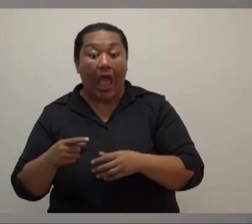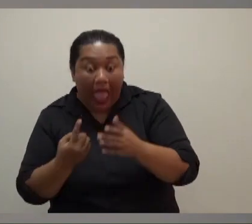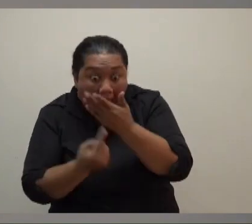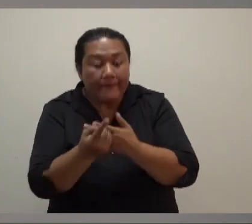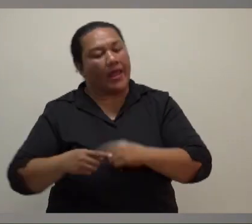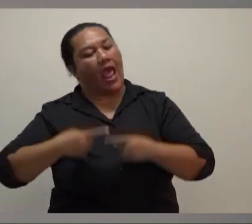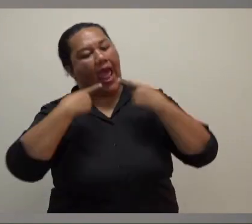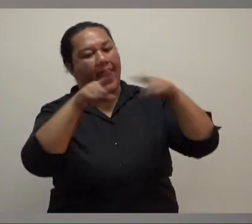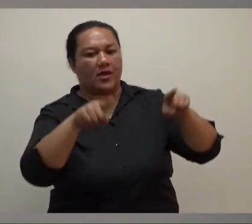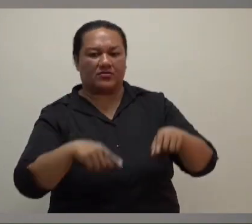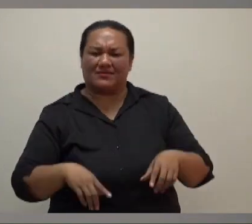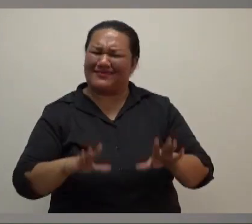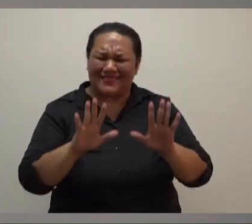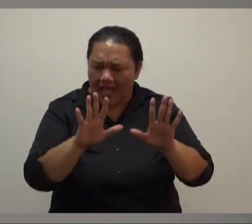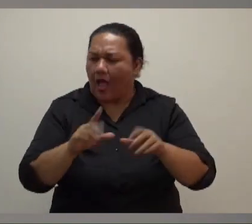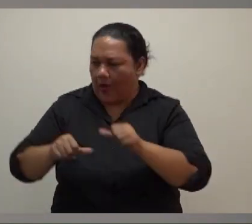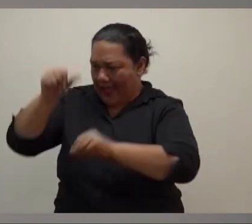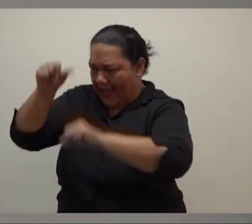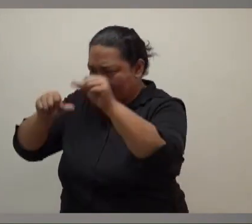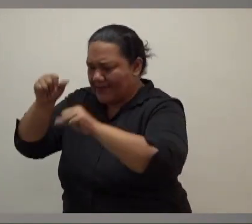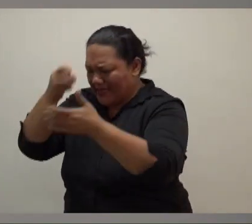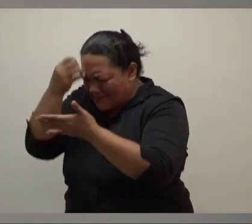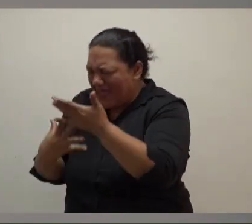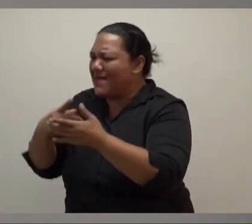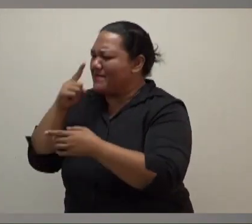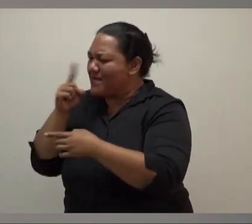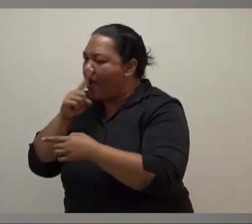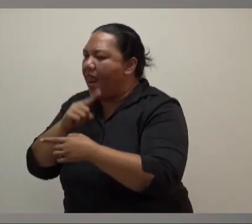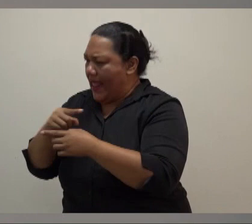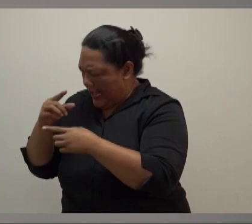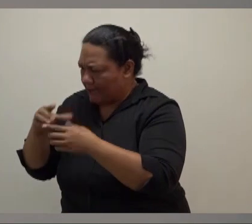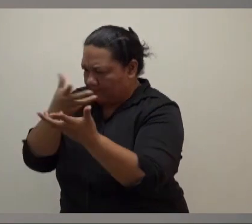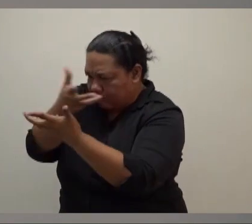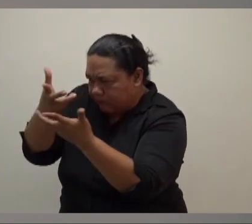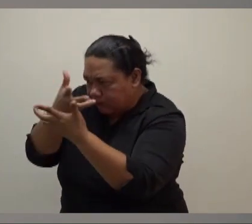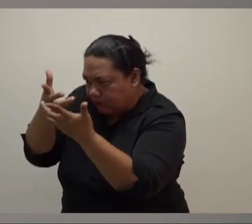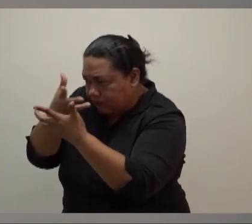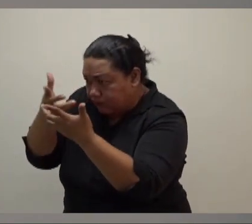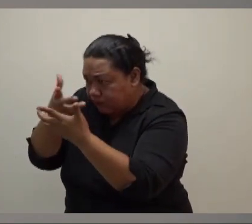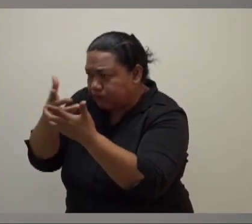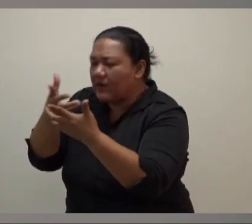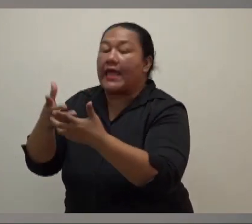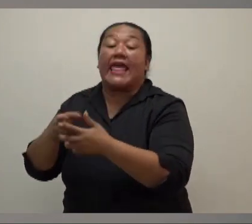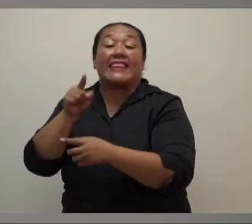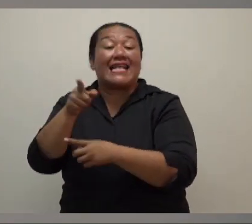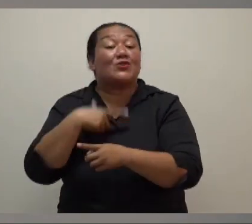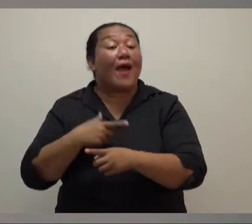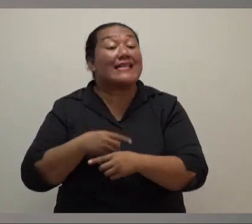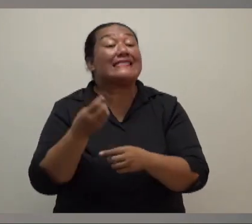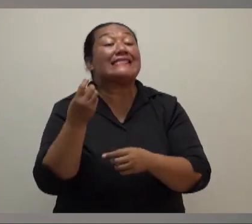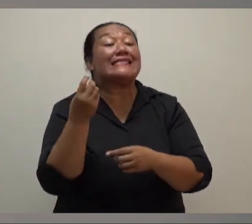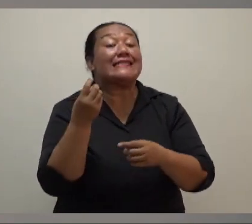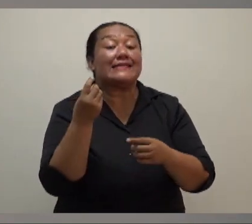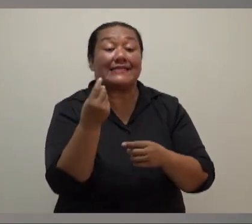the next hour. That's something that the experts will tell us. So, this is why it's critically important to keep a radio on and all the